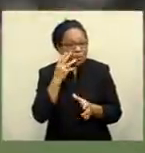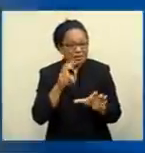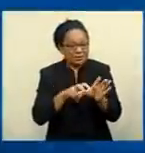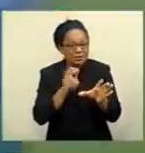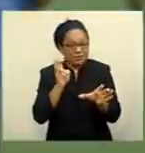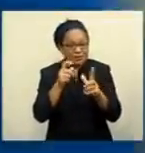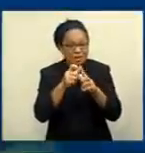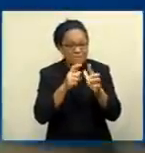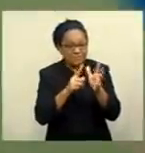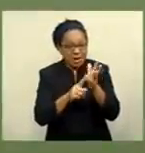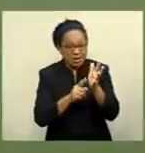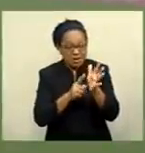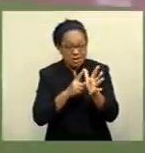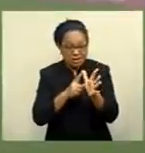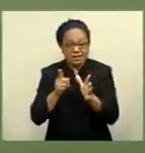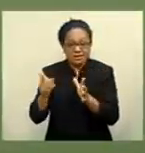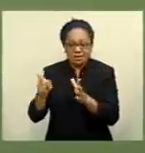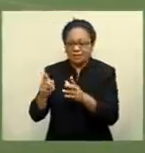a team for the Olympics.